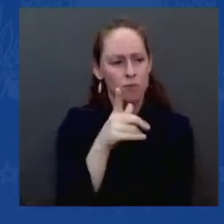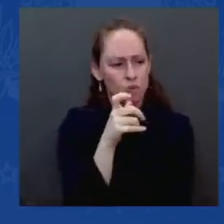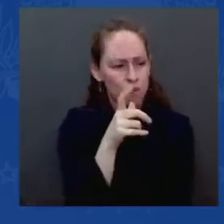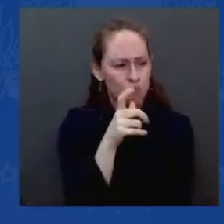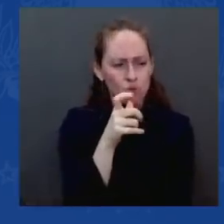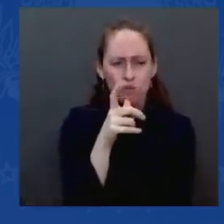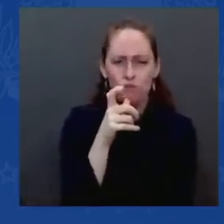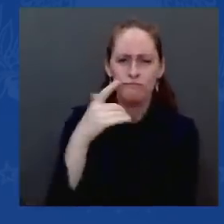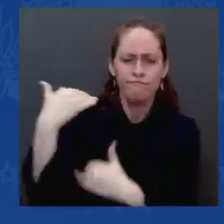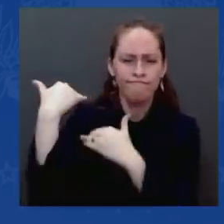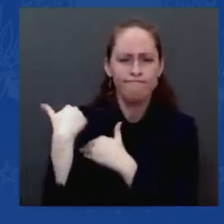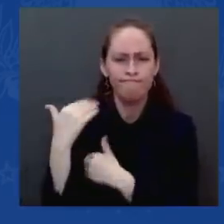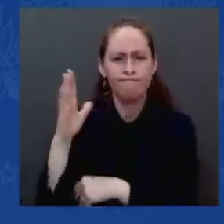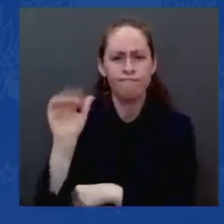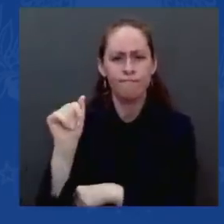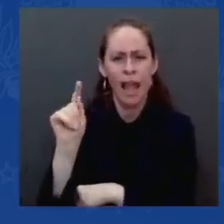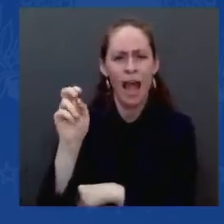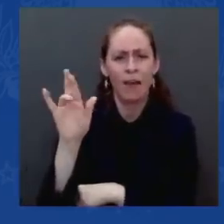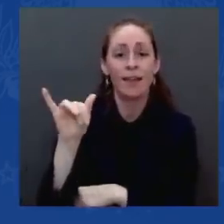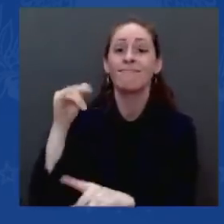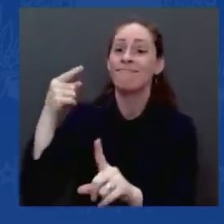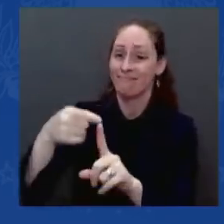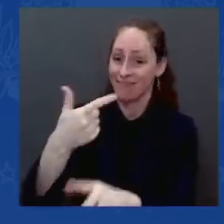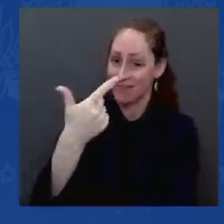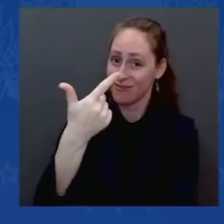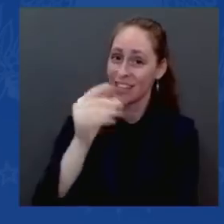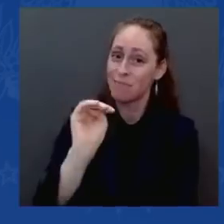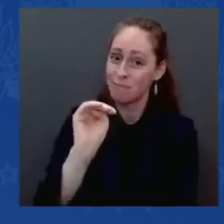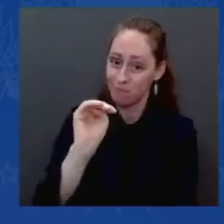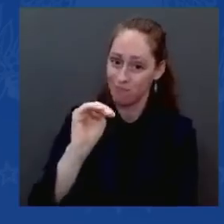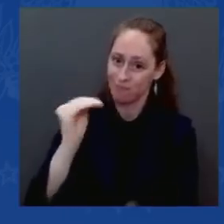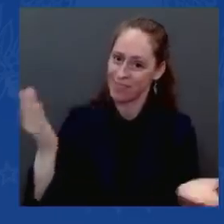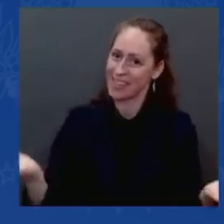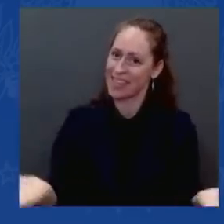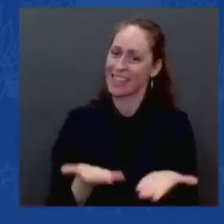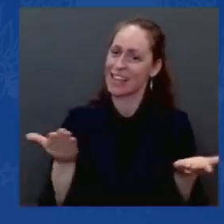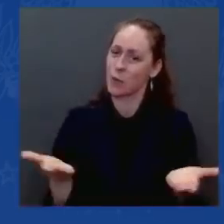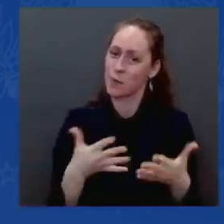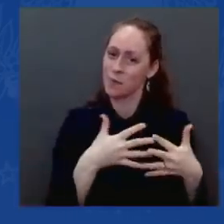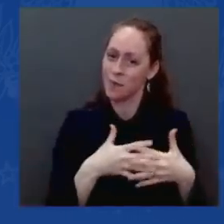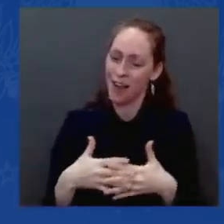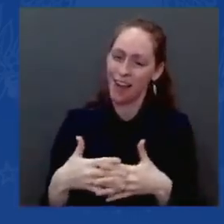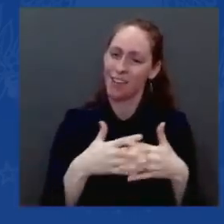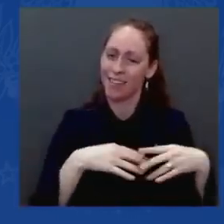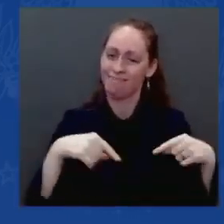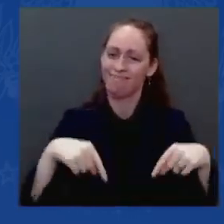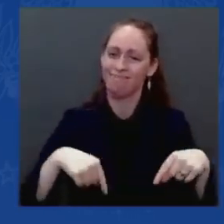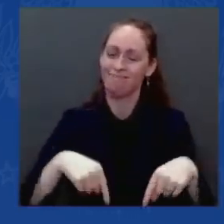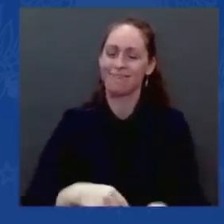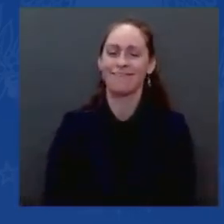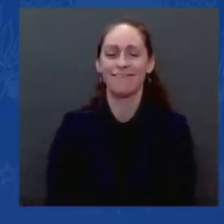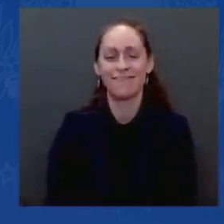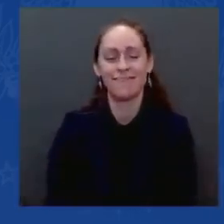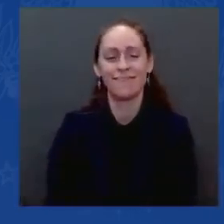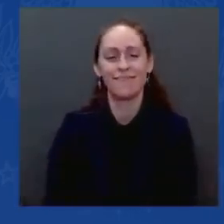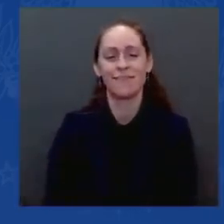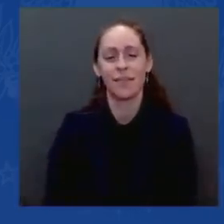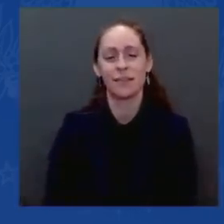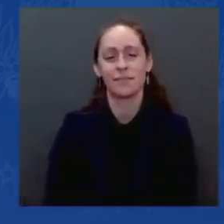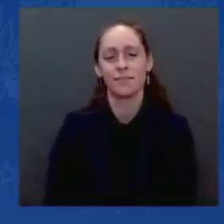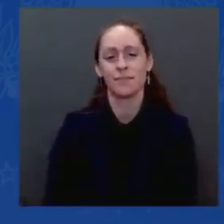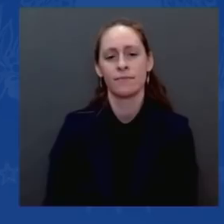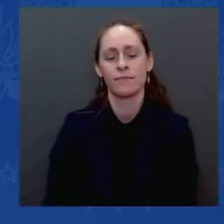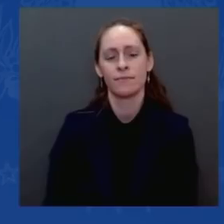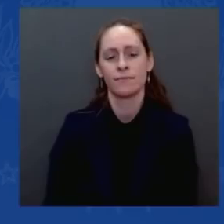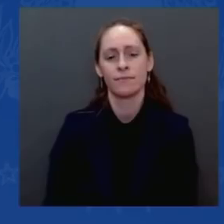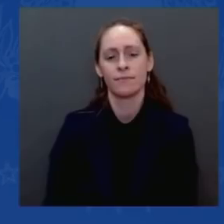It matters a lot. The company that will build these locomotives is called Wabtec. W-A-B, in their